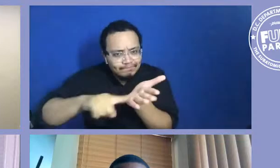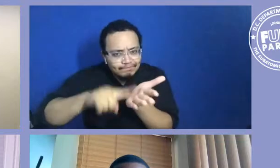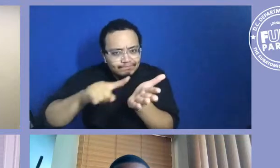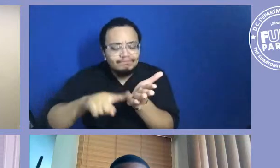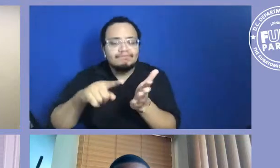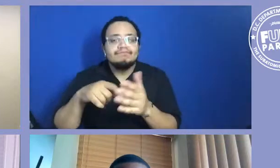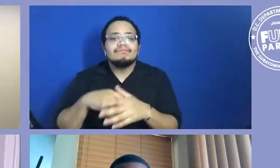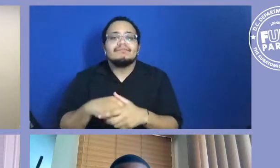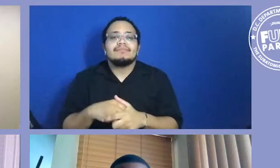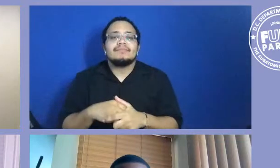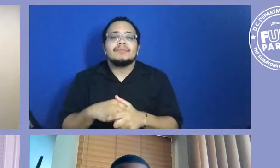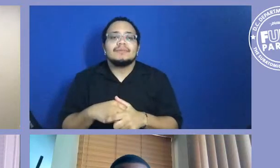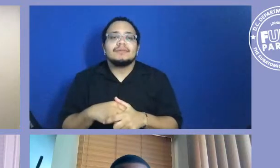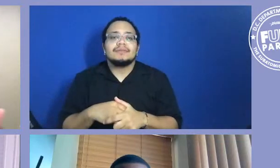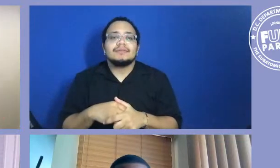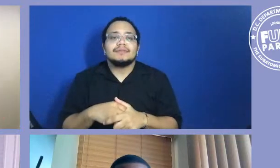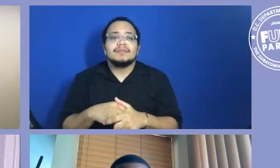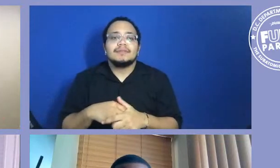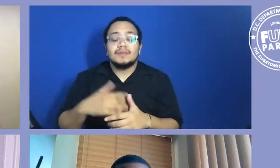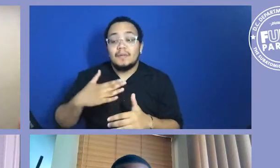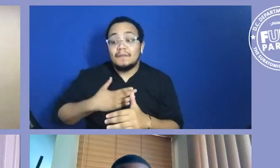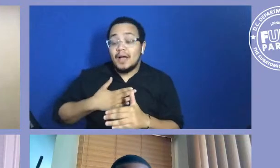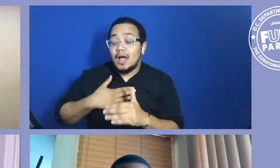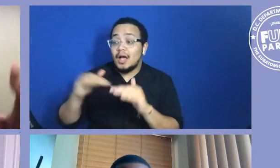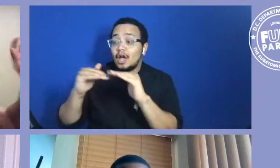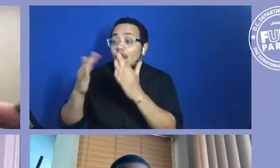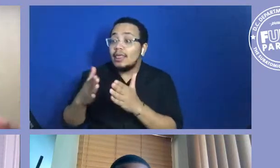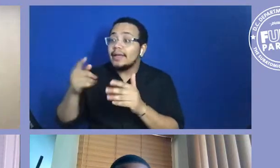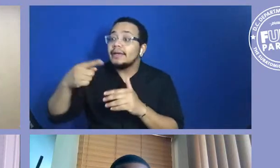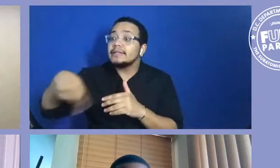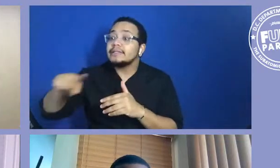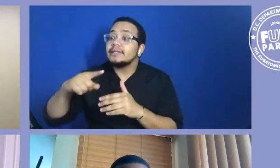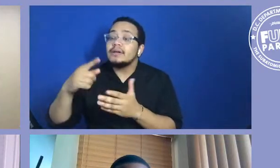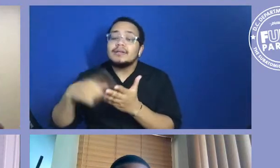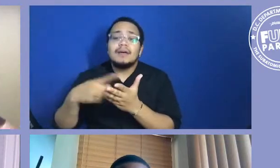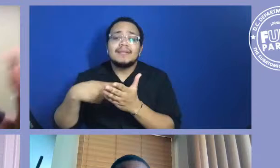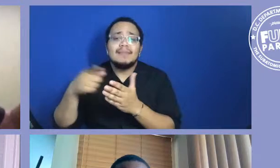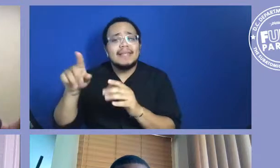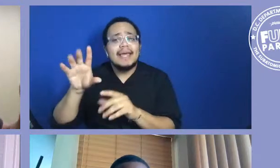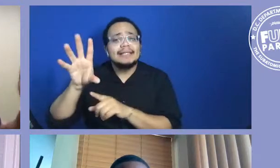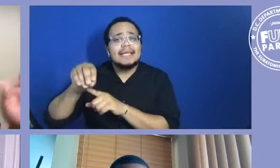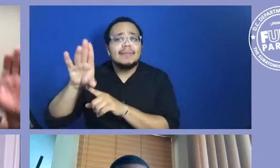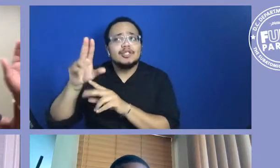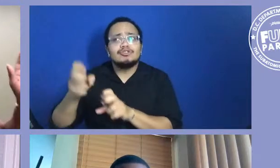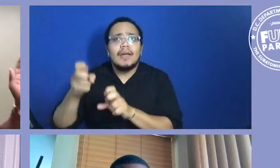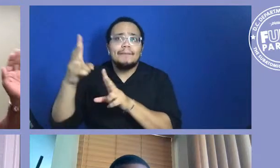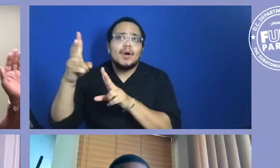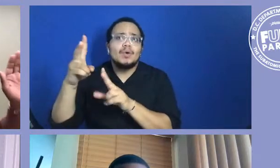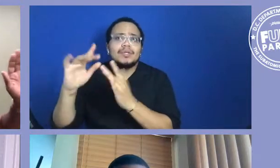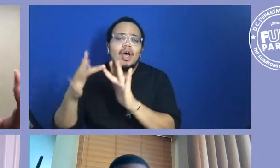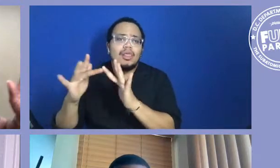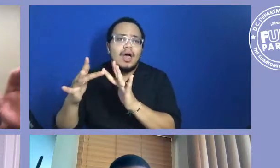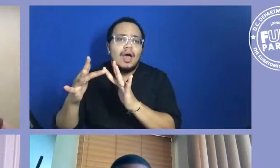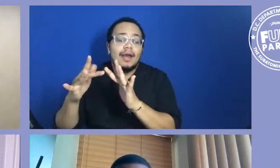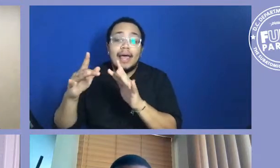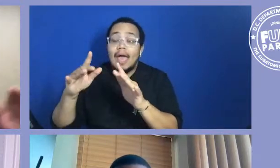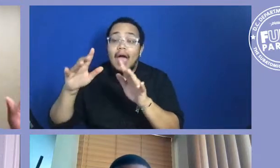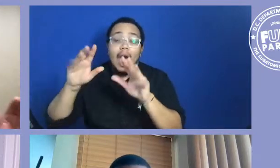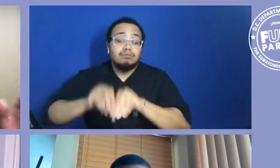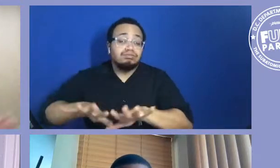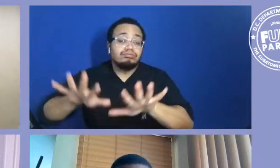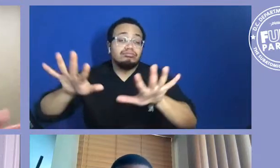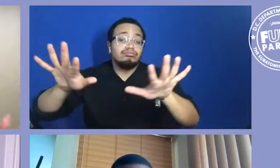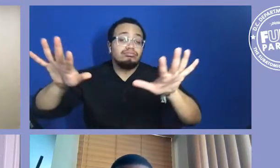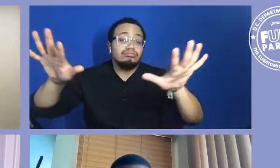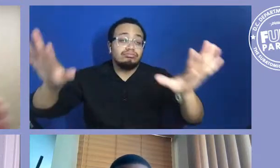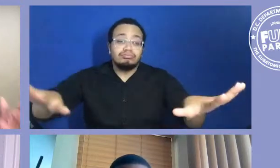my peer groups, it's like, hey, take that picture, post it online. And it's gone. At that point, it's